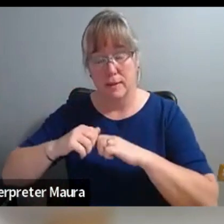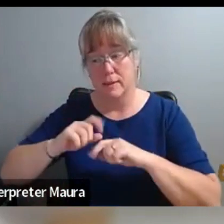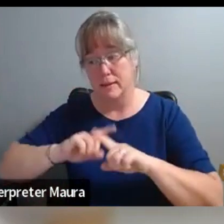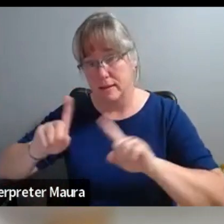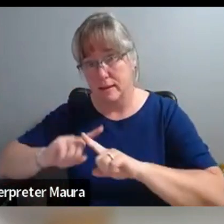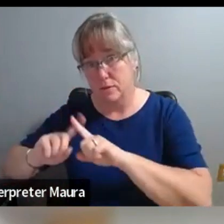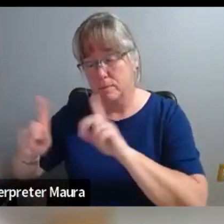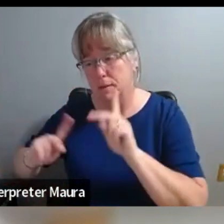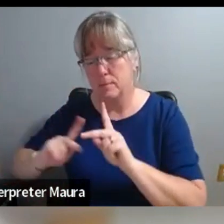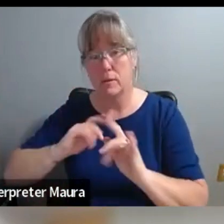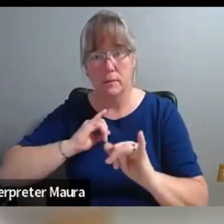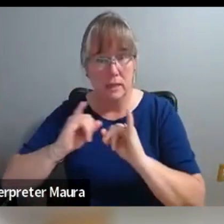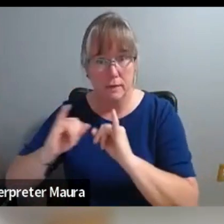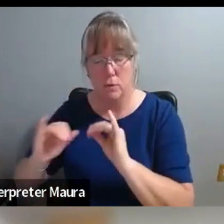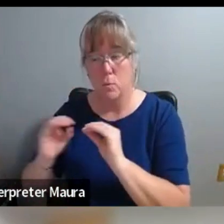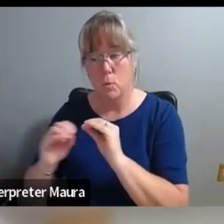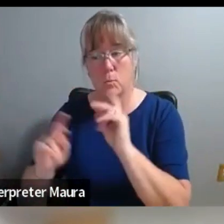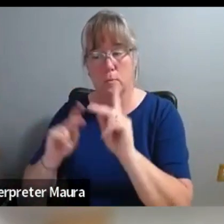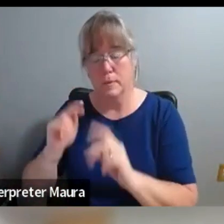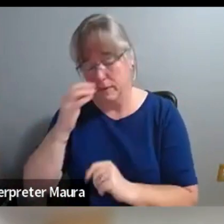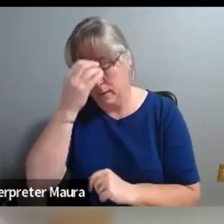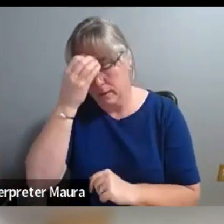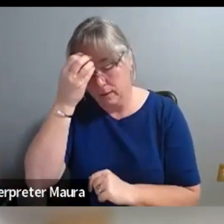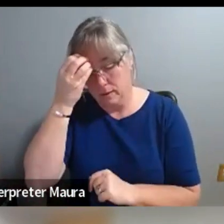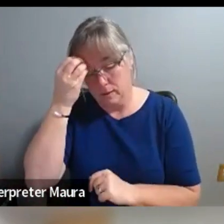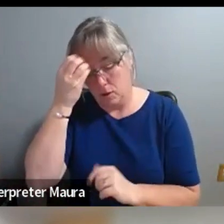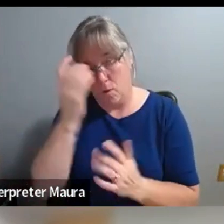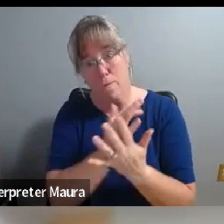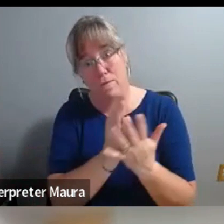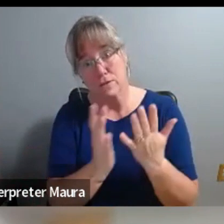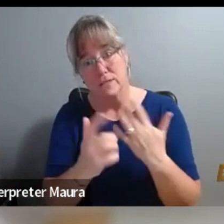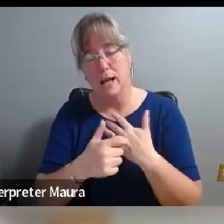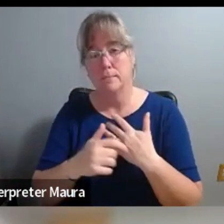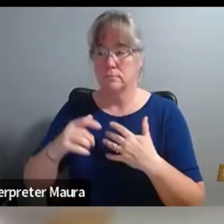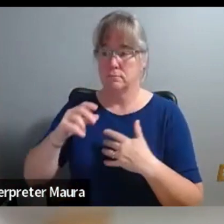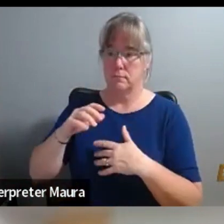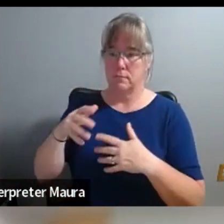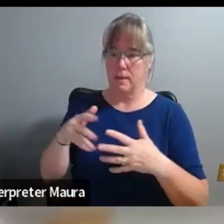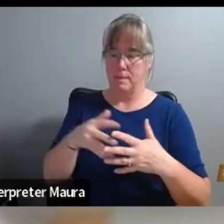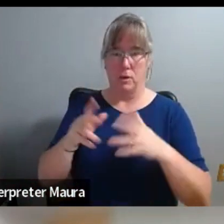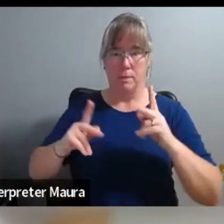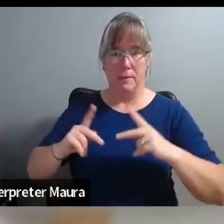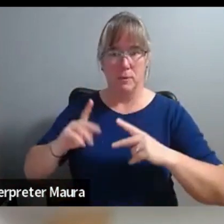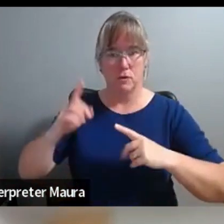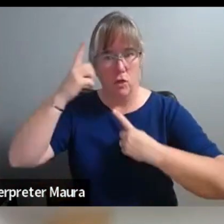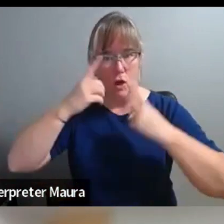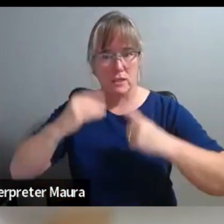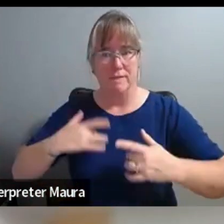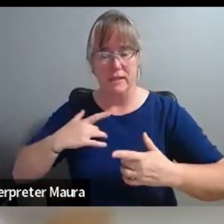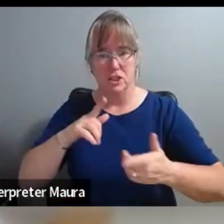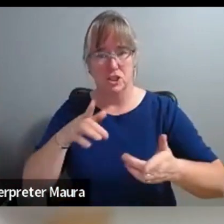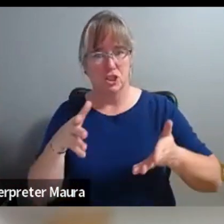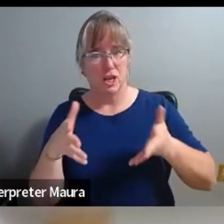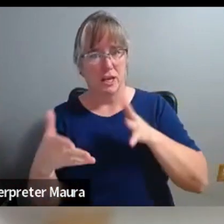and talked with, I mean, I think the countries and people's feelings evolved over time too. And we might've been ended up